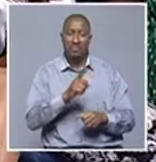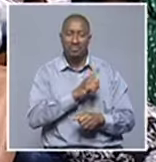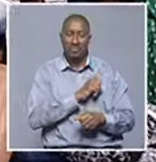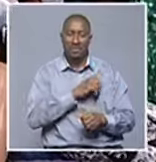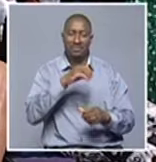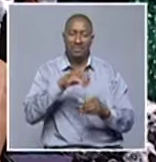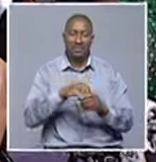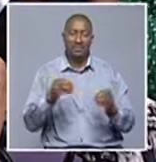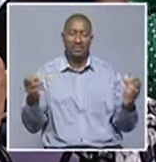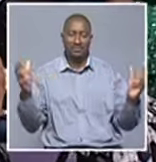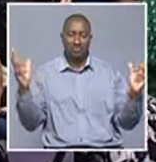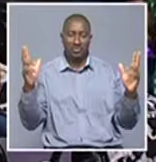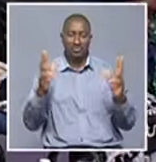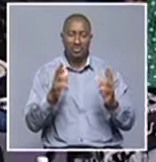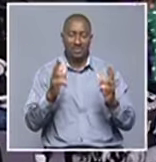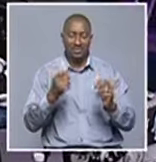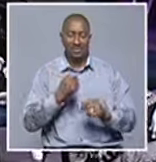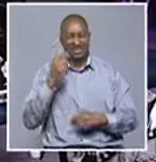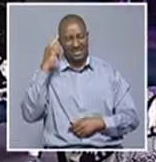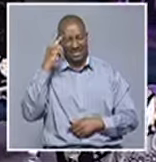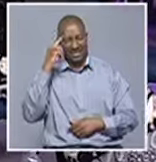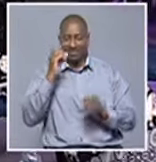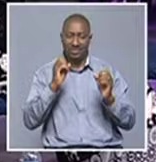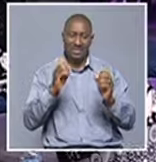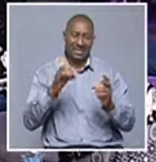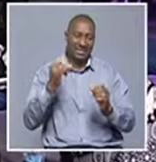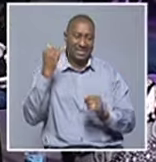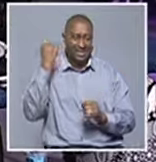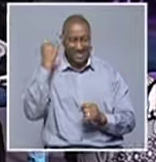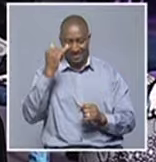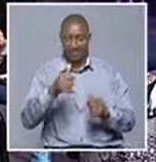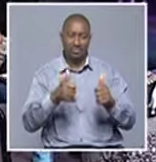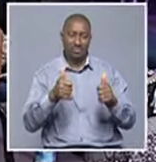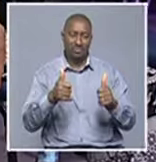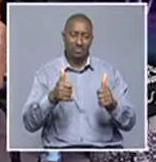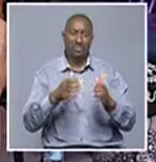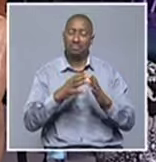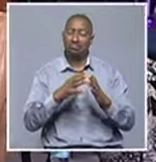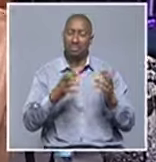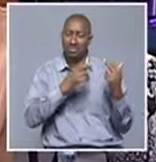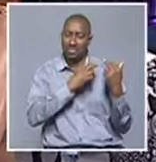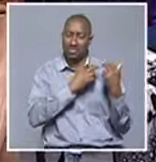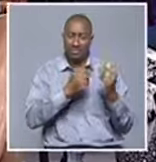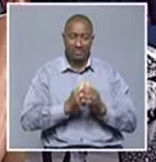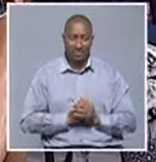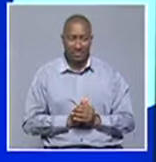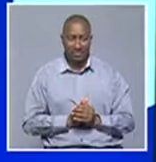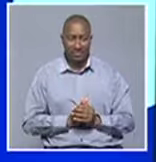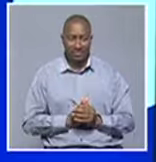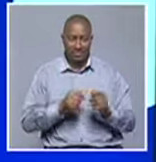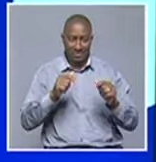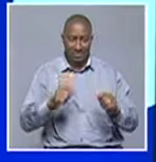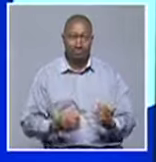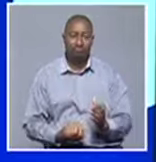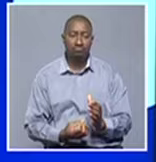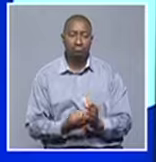so that you can engage the community so we're like okay not a bad idea but a very big task um so let's see how that's gonna go so we have now launched it